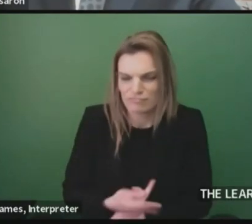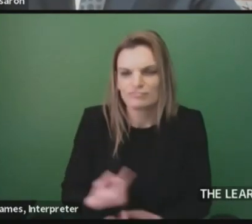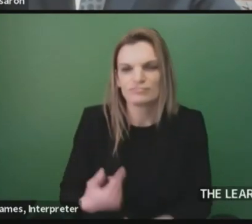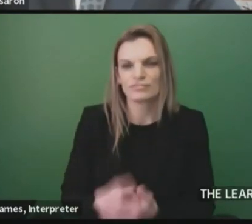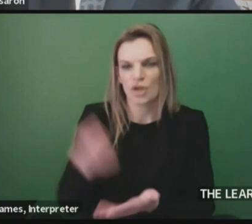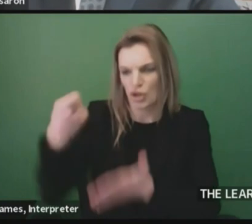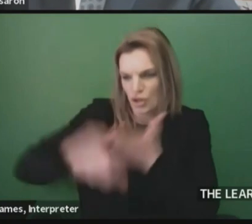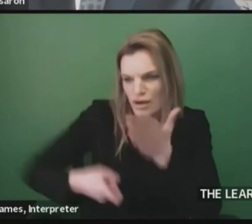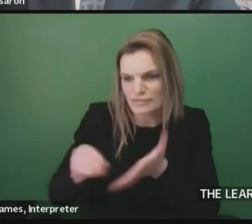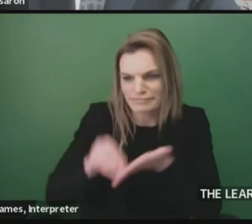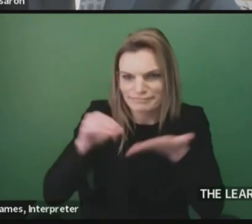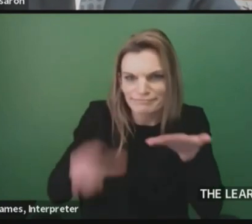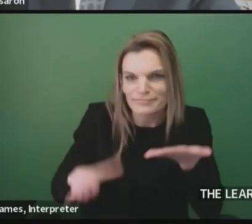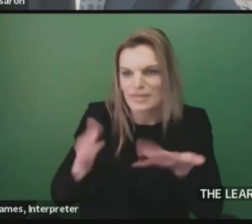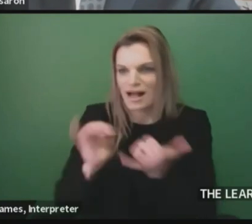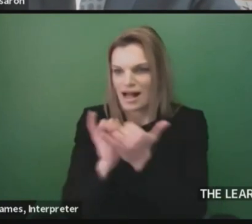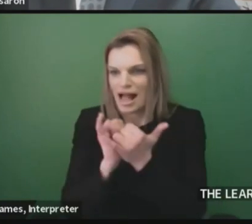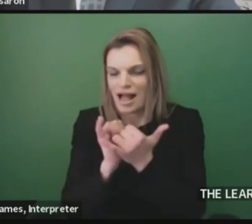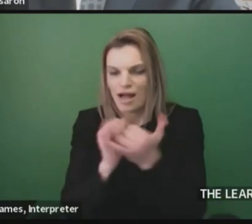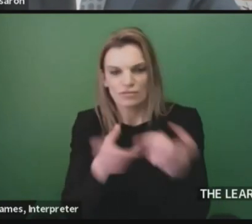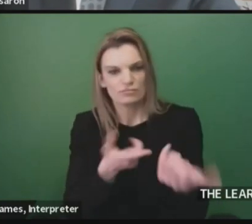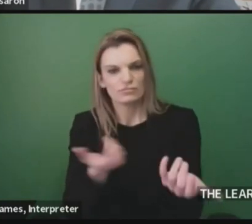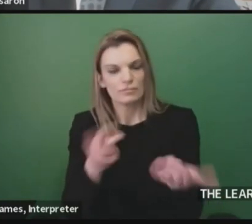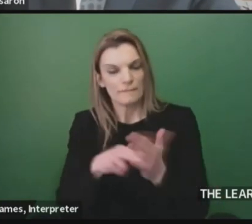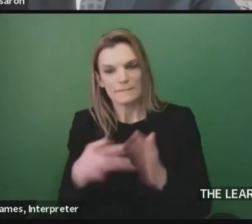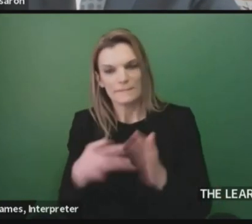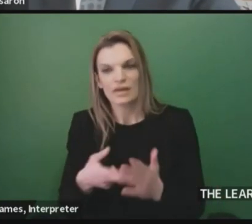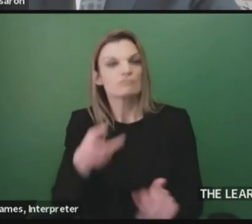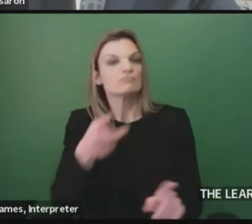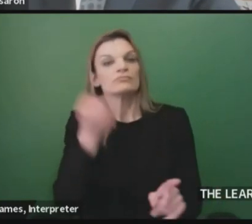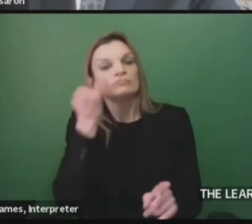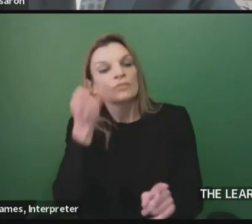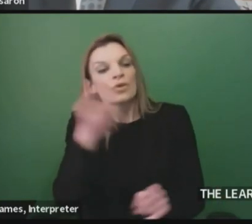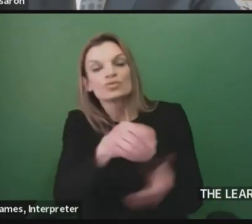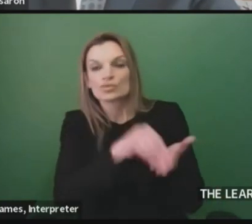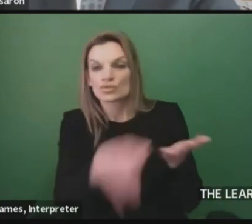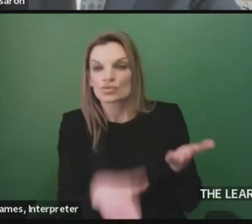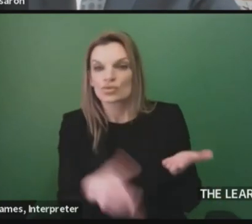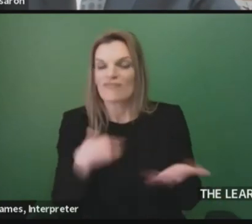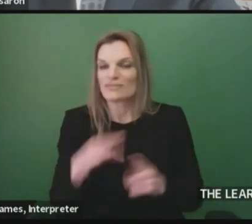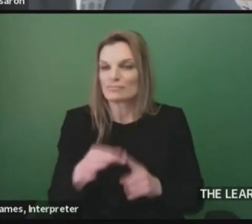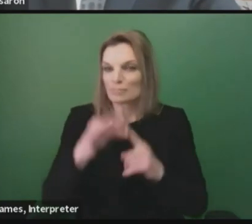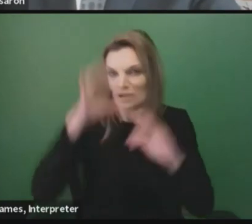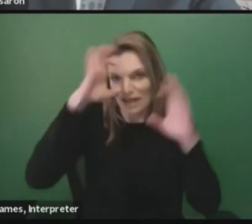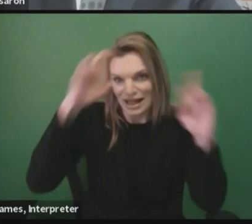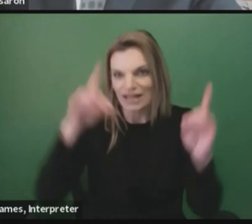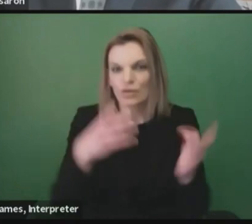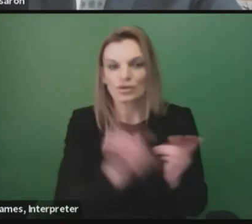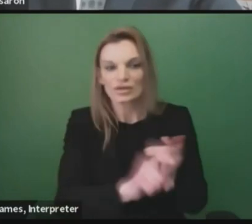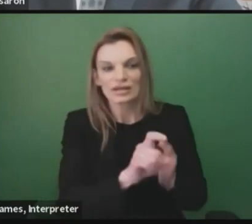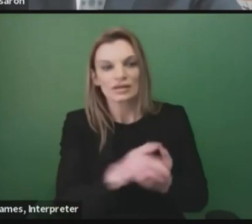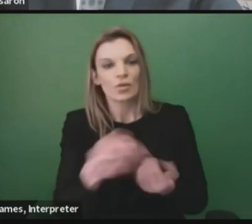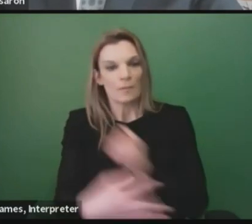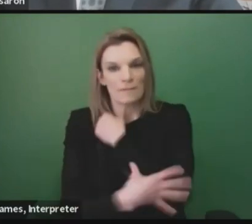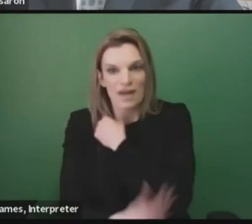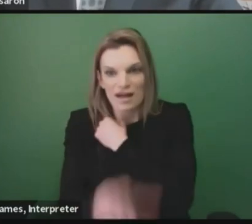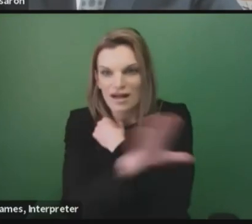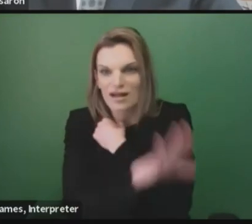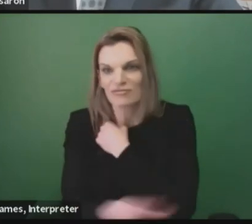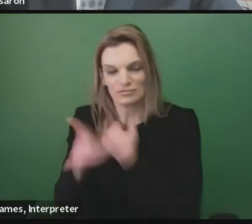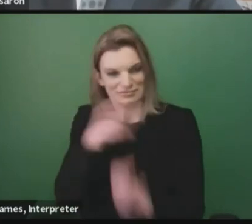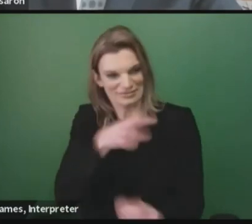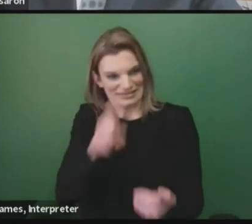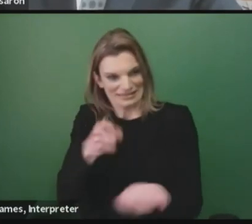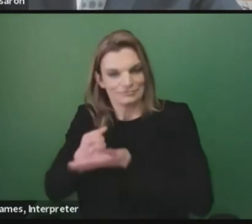additional costs that are associated with supporting students who are in poverty and students with special education needs. This crucial